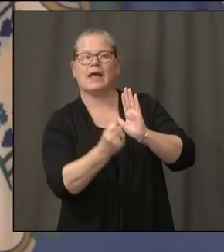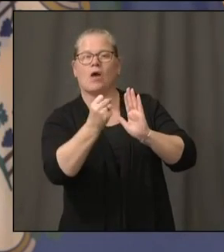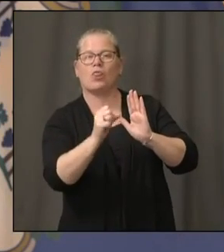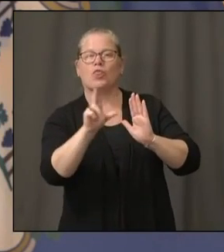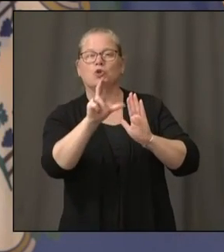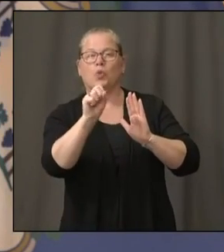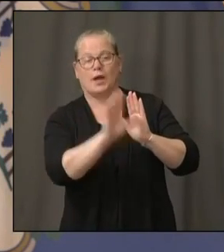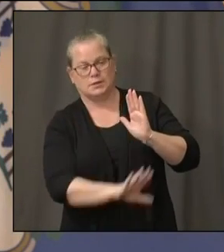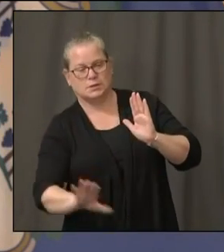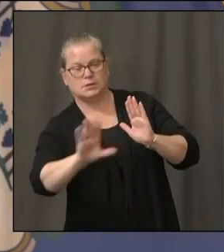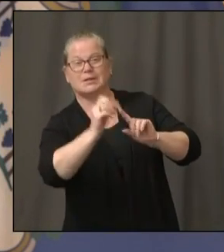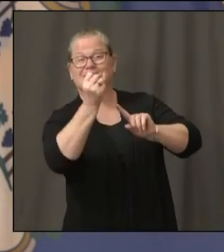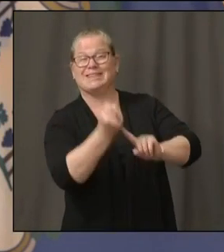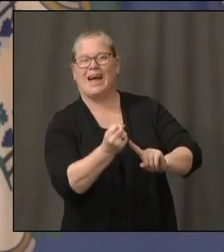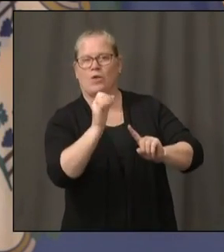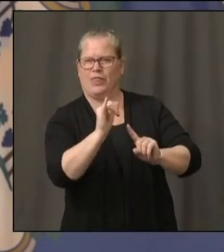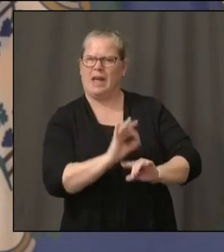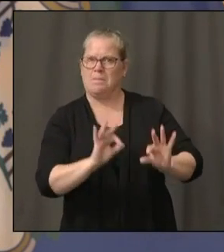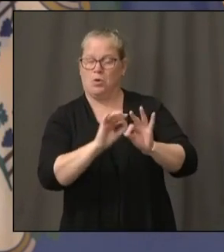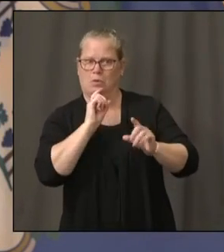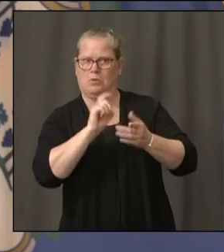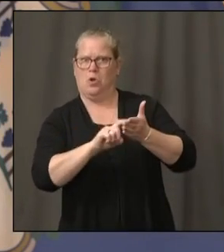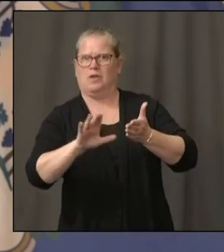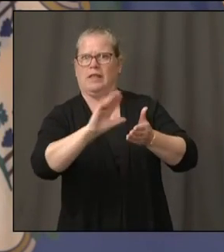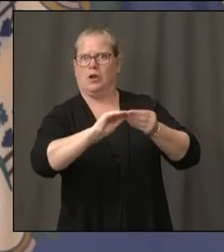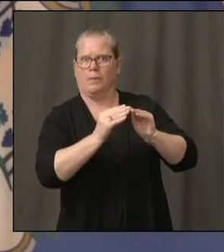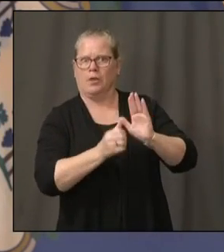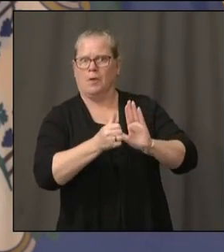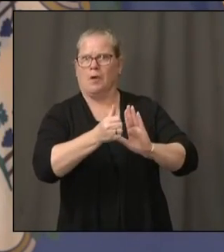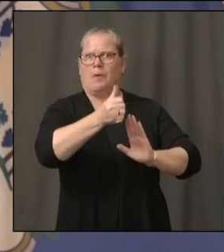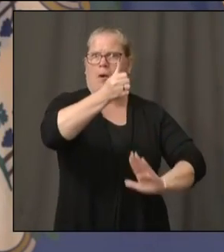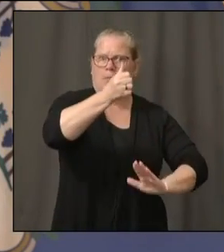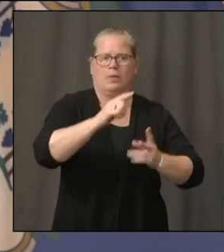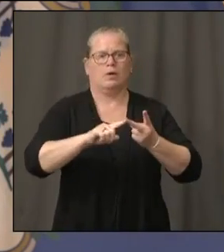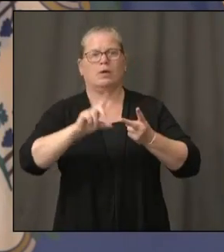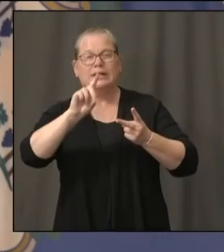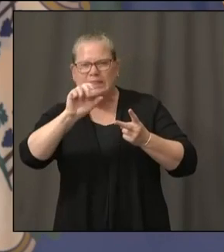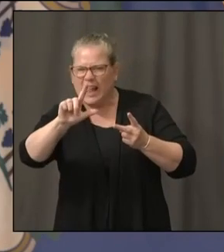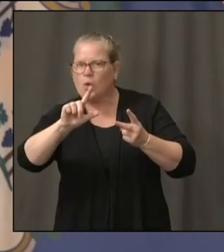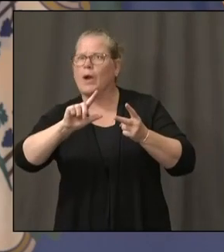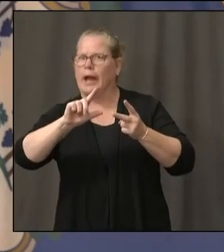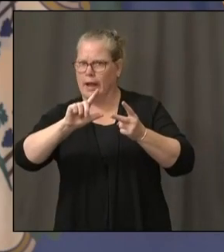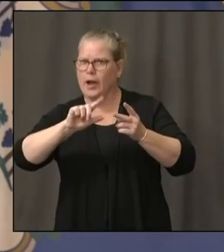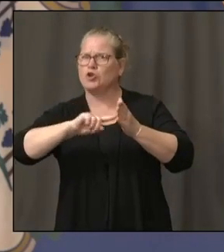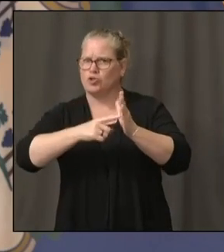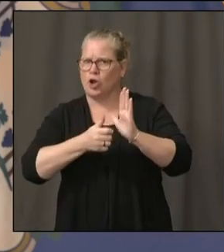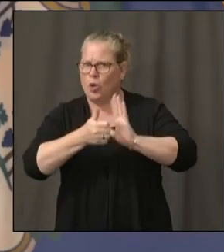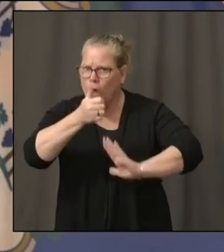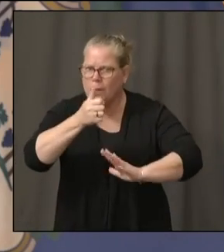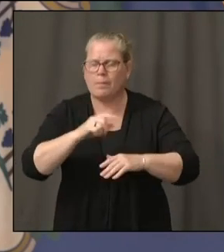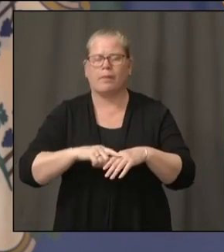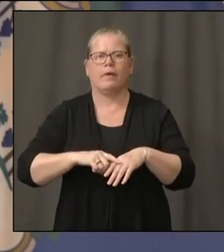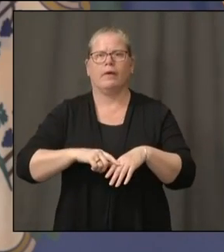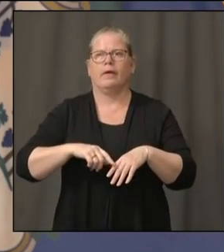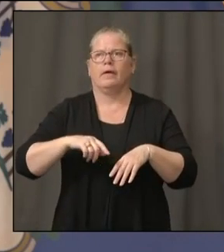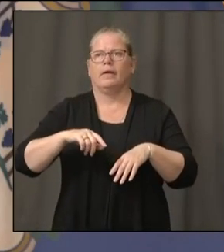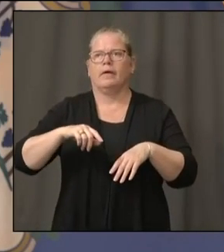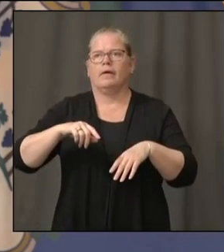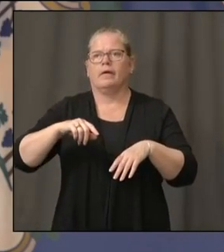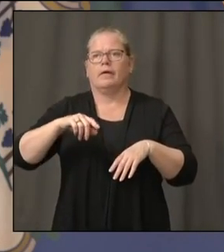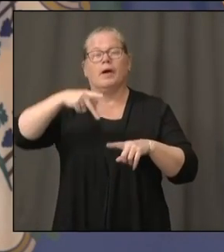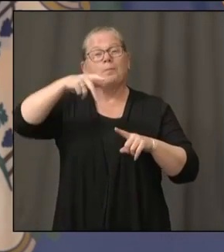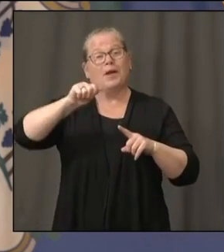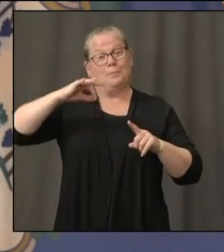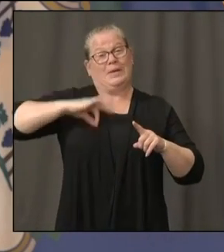Well, watch out. mean, Delaware has spiked up quite a bit. Pittsburgh is spiking up now. This is not hardly,